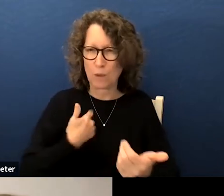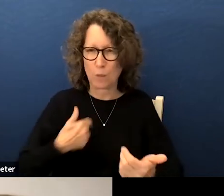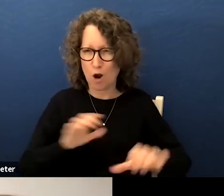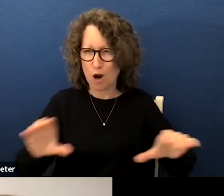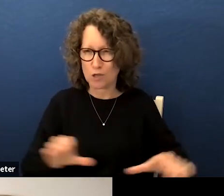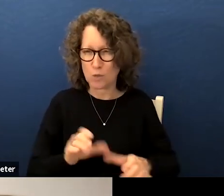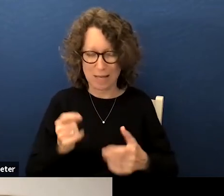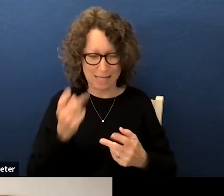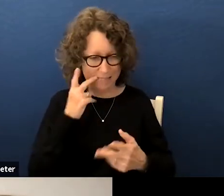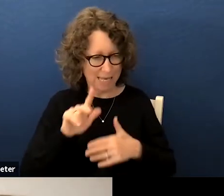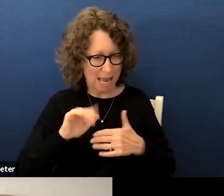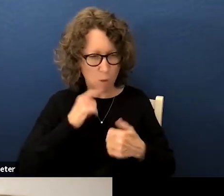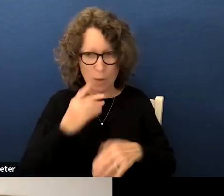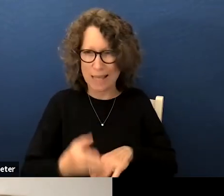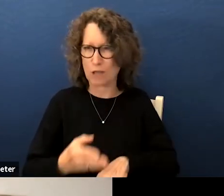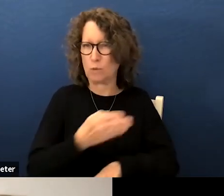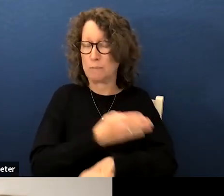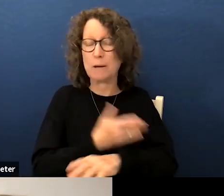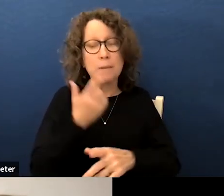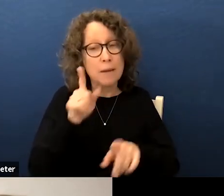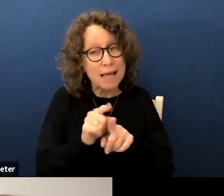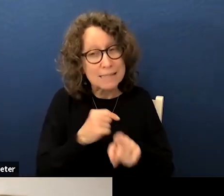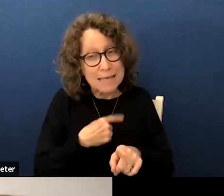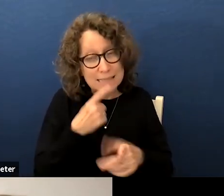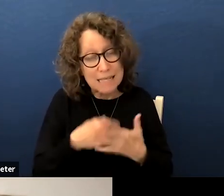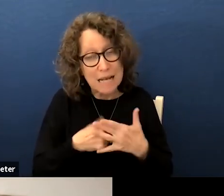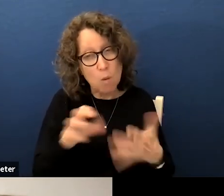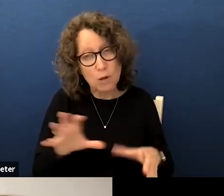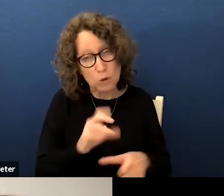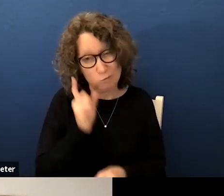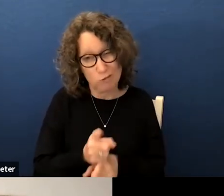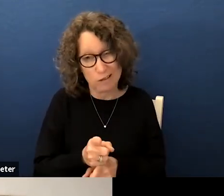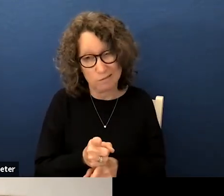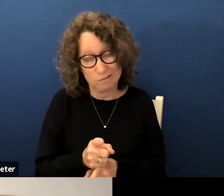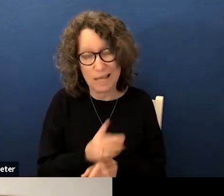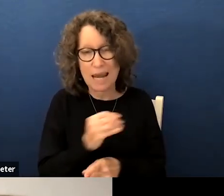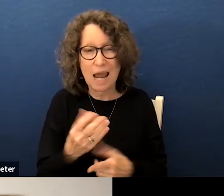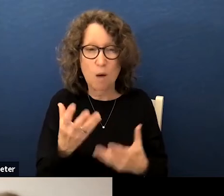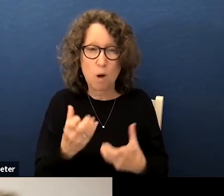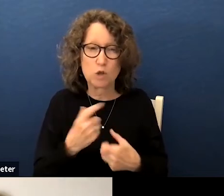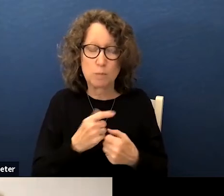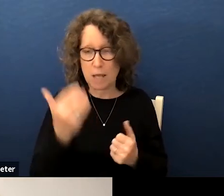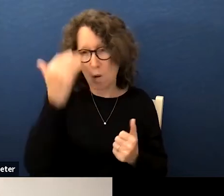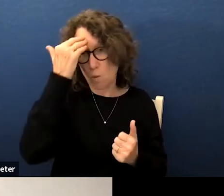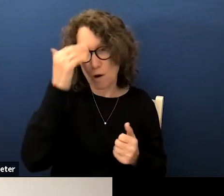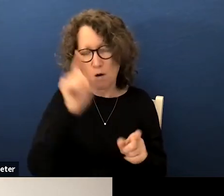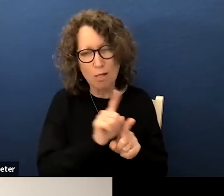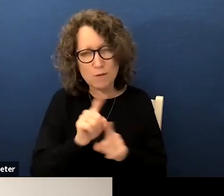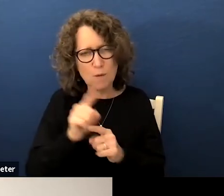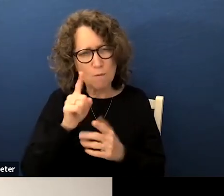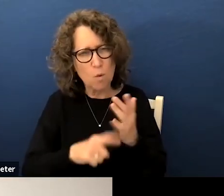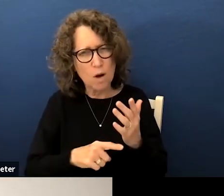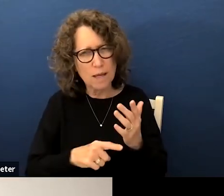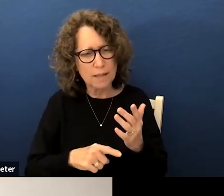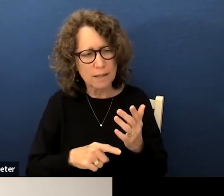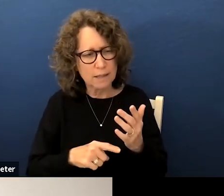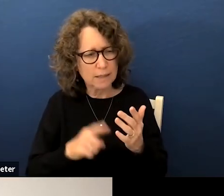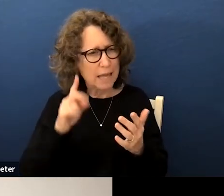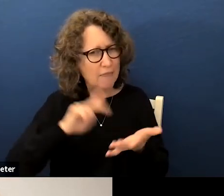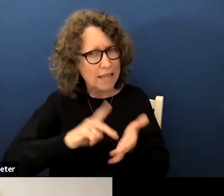and see how we can do it better because like I said I want to do it right and I want to be aware also what could be the unintended